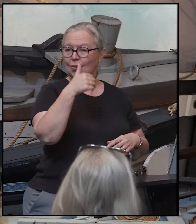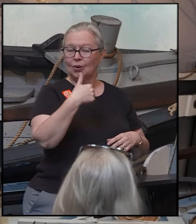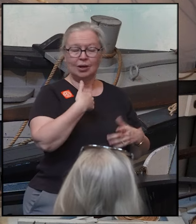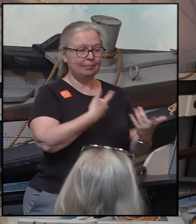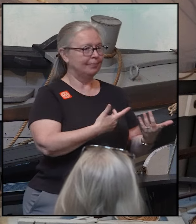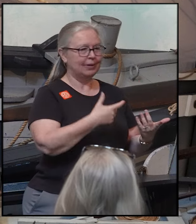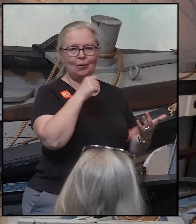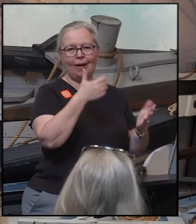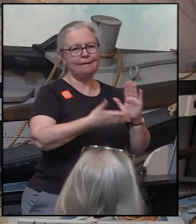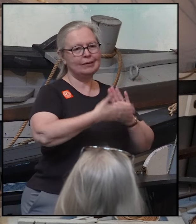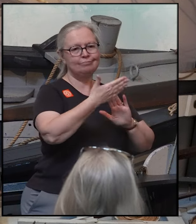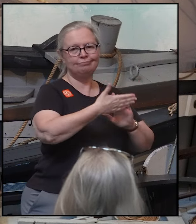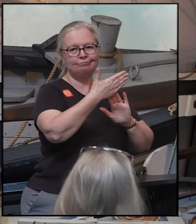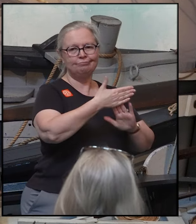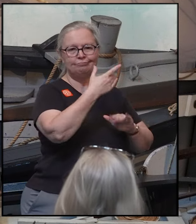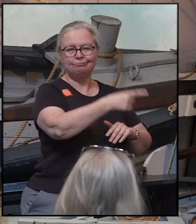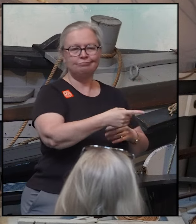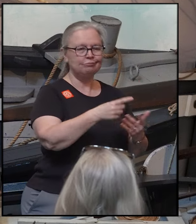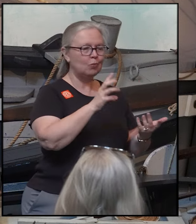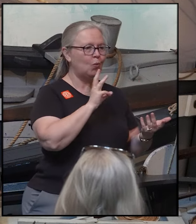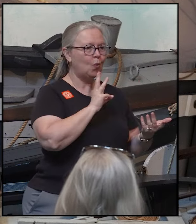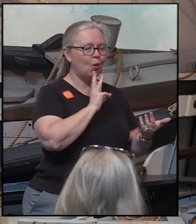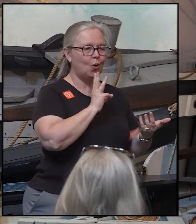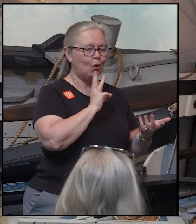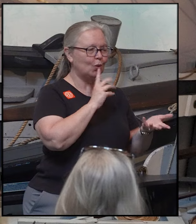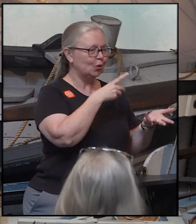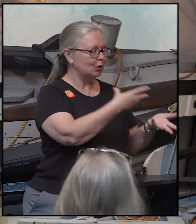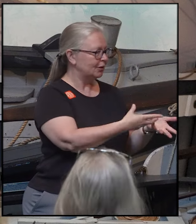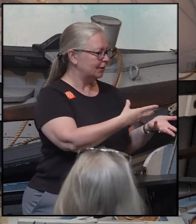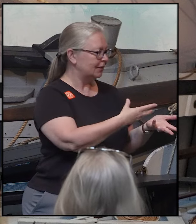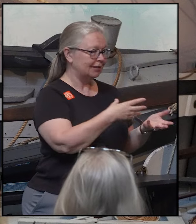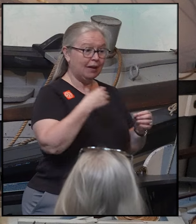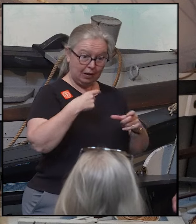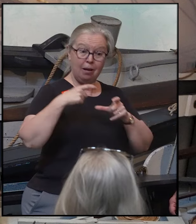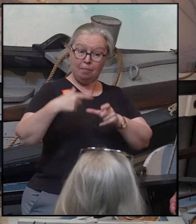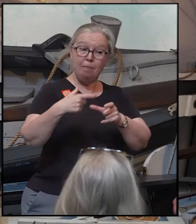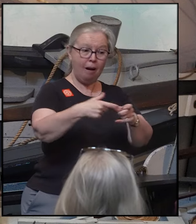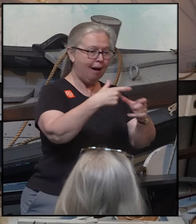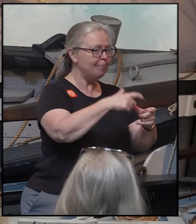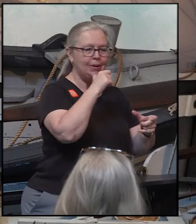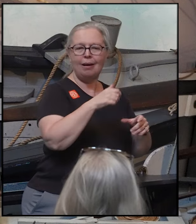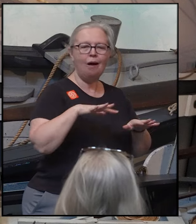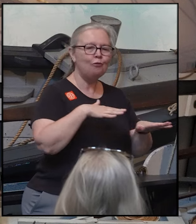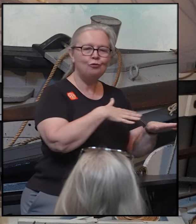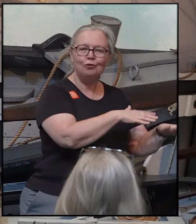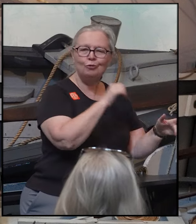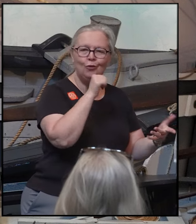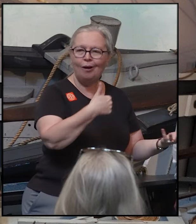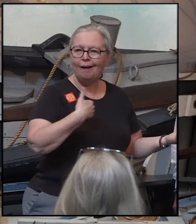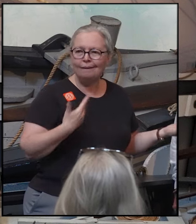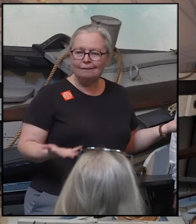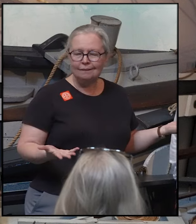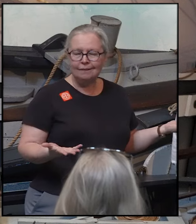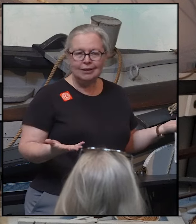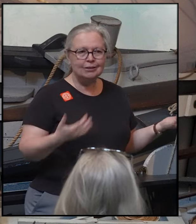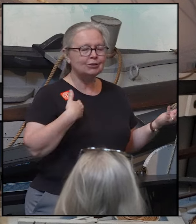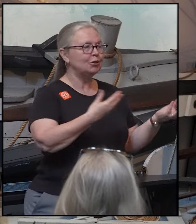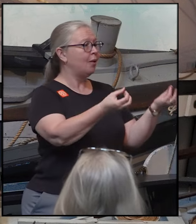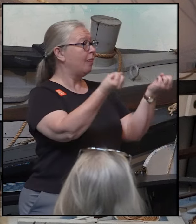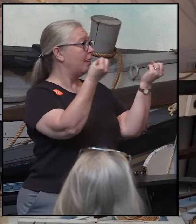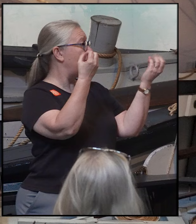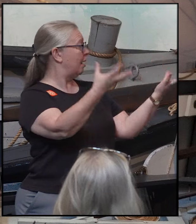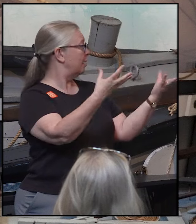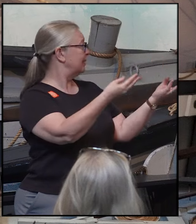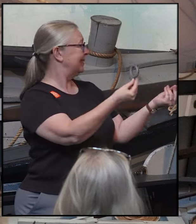even though we have some 60 ponds. So there's no way to process wool. As for farming, lots of sandy soil,